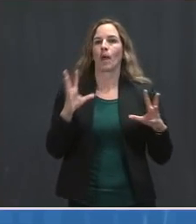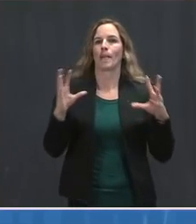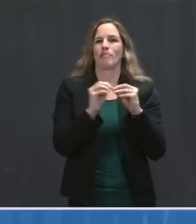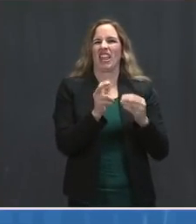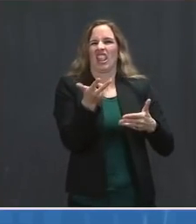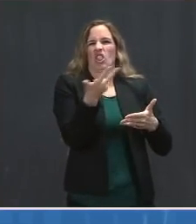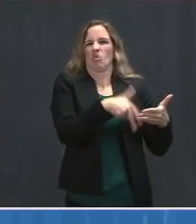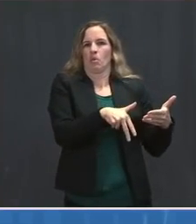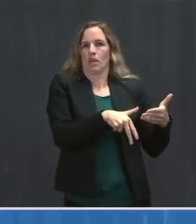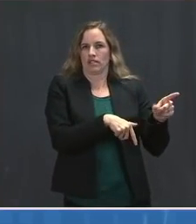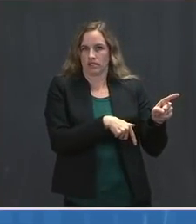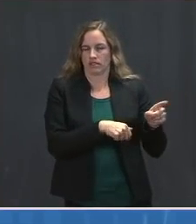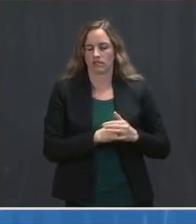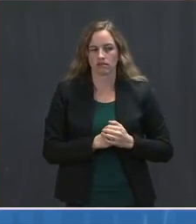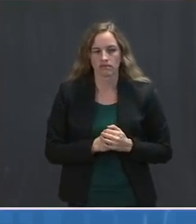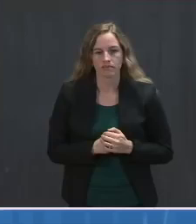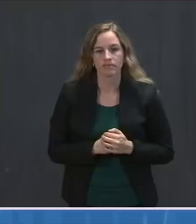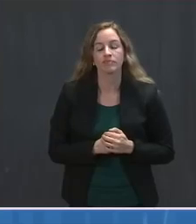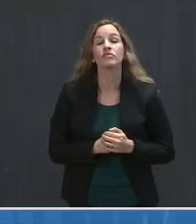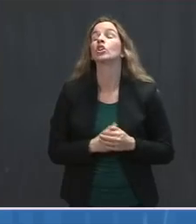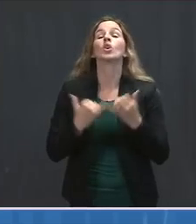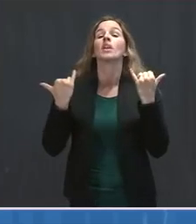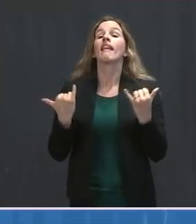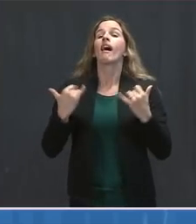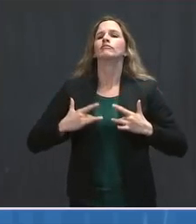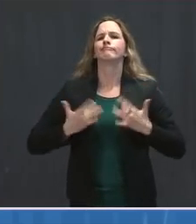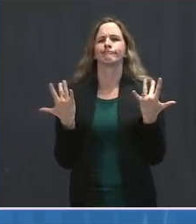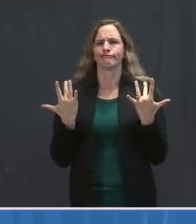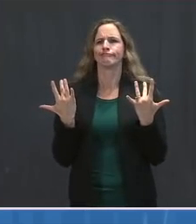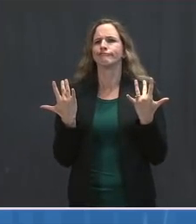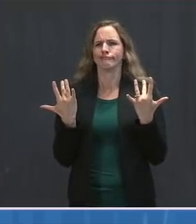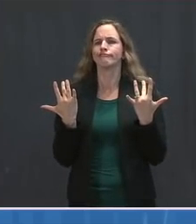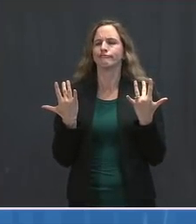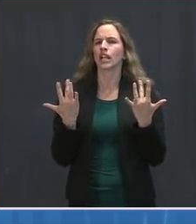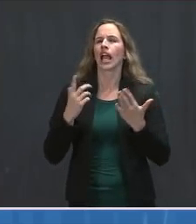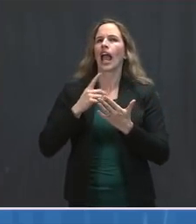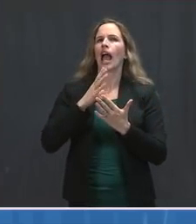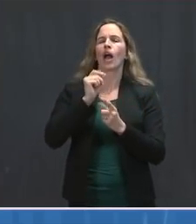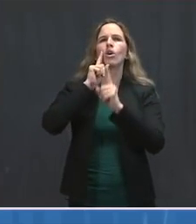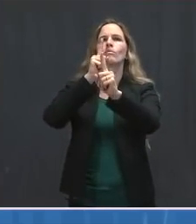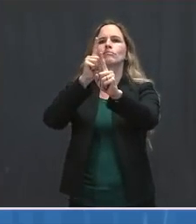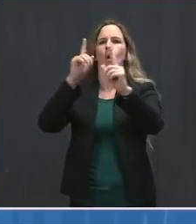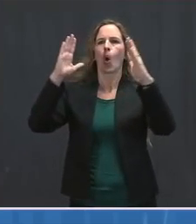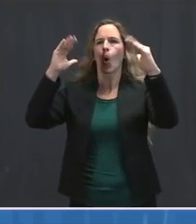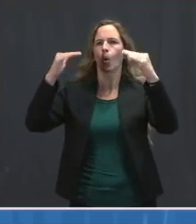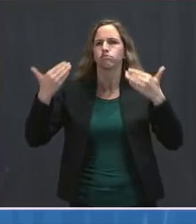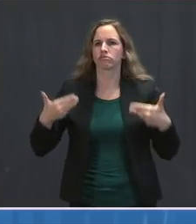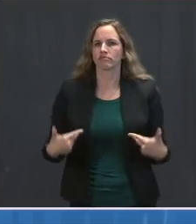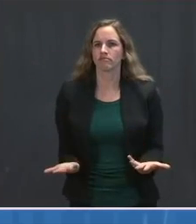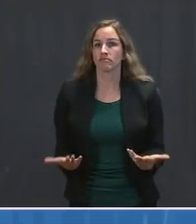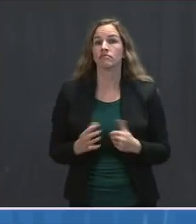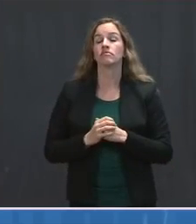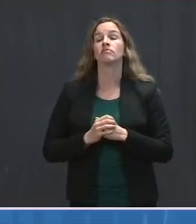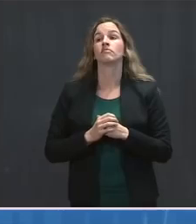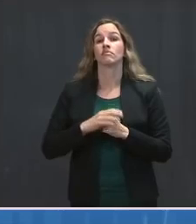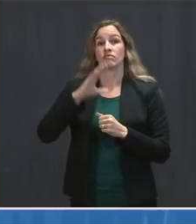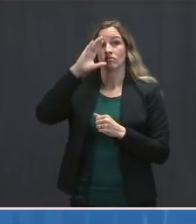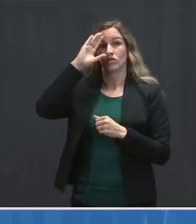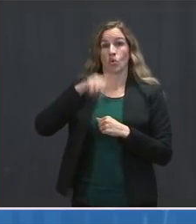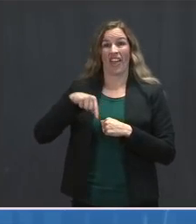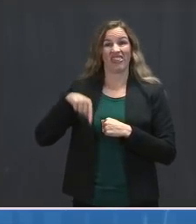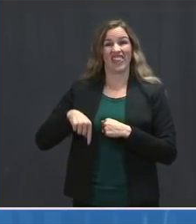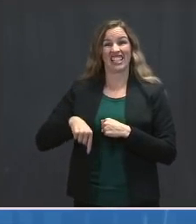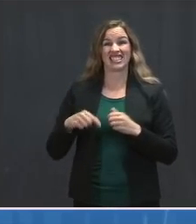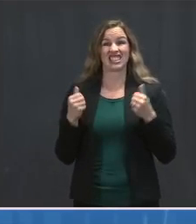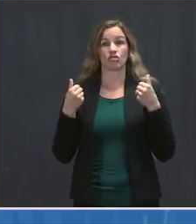me just very briefly review for you where we are and where we hope to go. As you know, the data on efficacy of this ensemble trial,